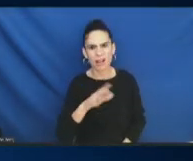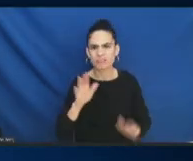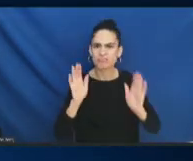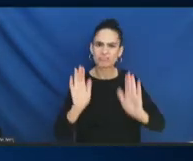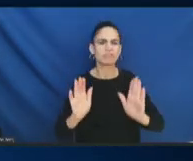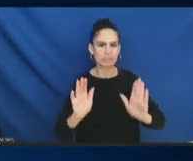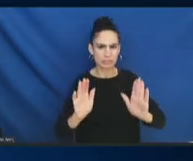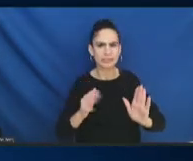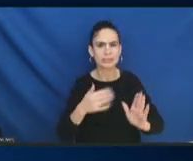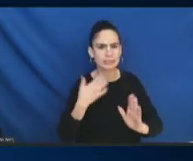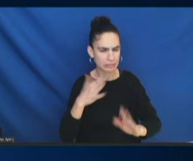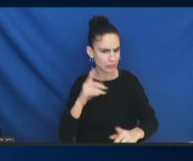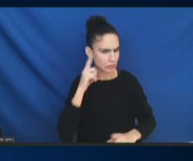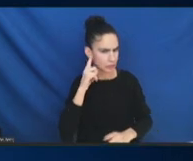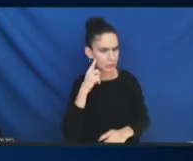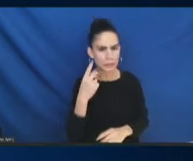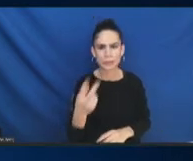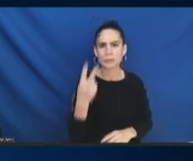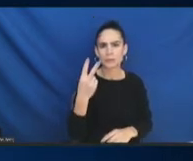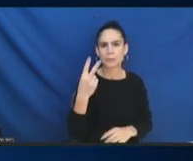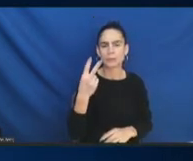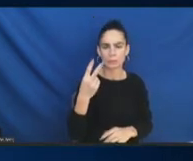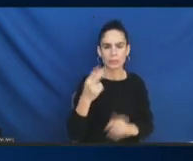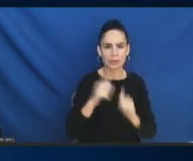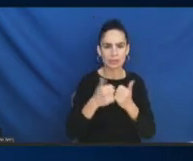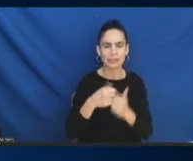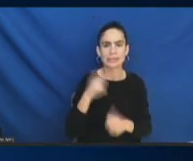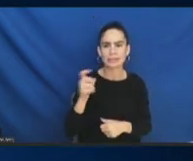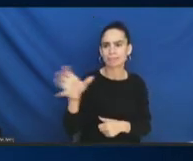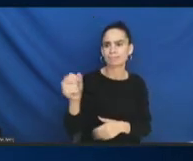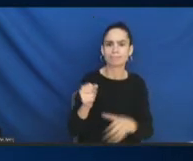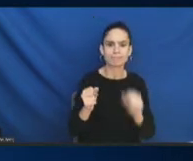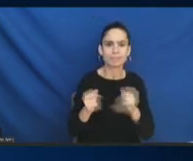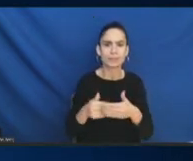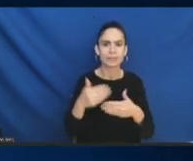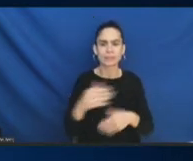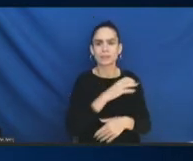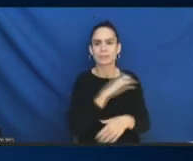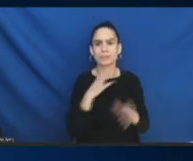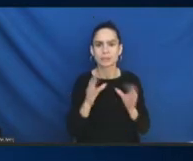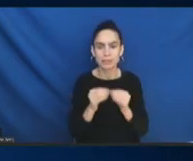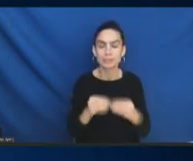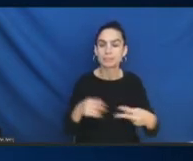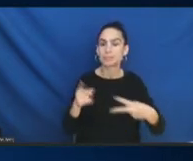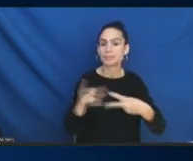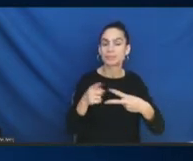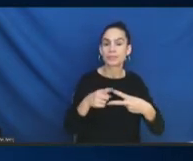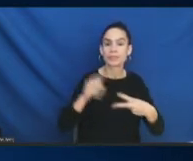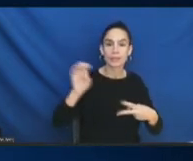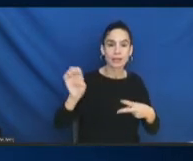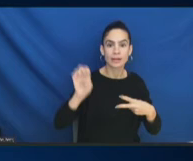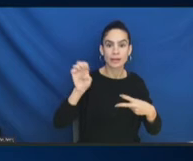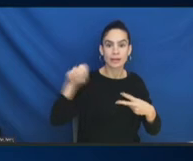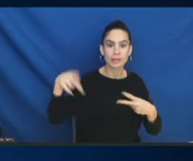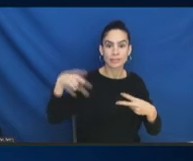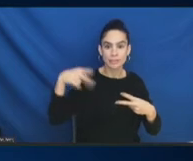bringing to our next commission meeting, EPA and HUD. So, thank you for that recommendation. a great point.